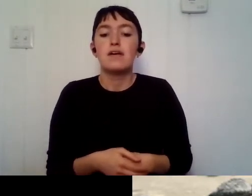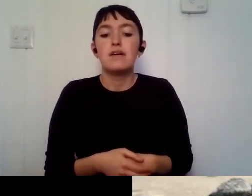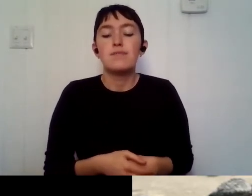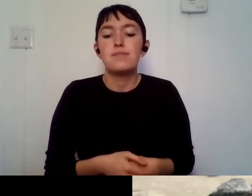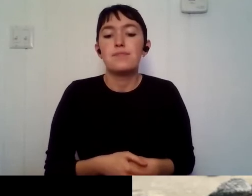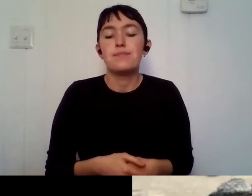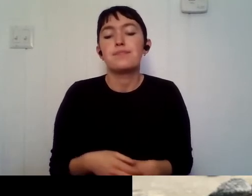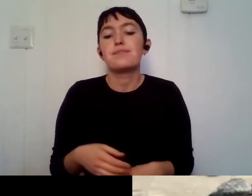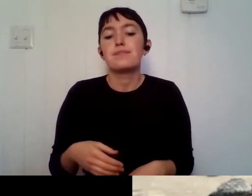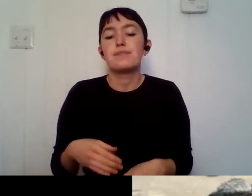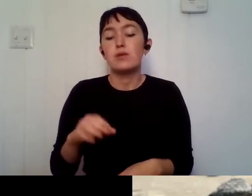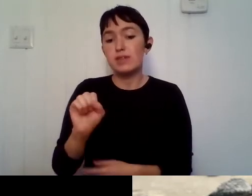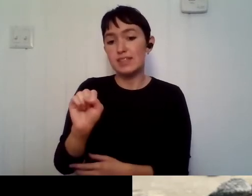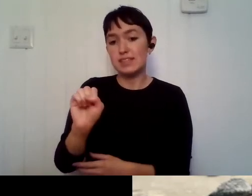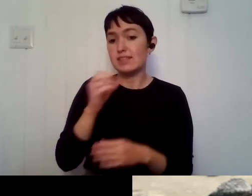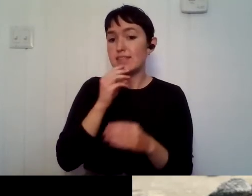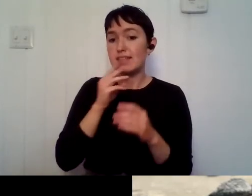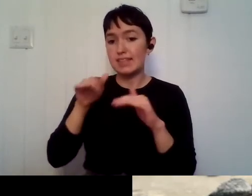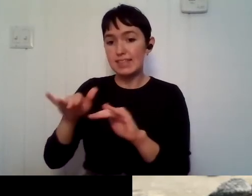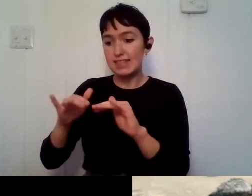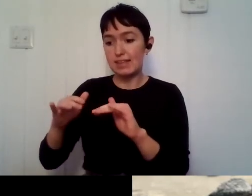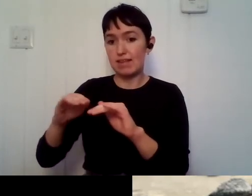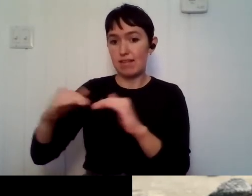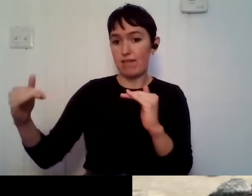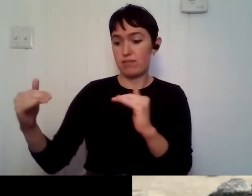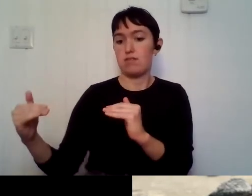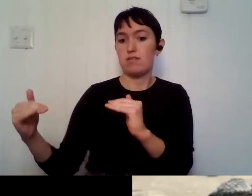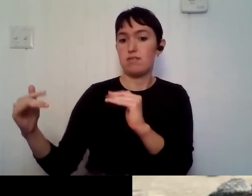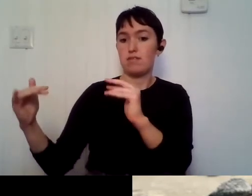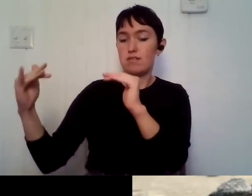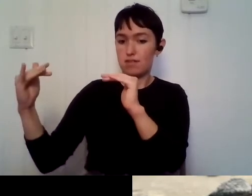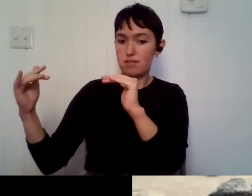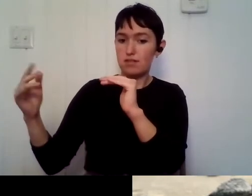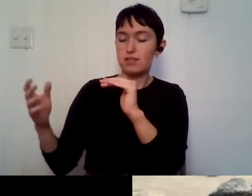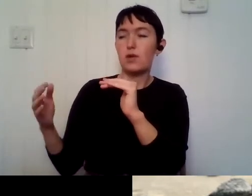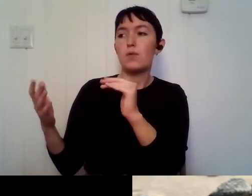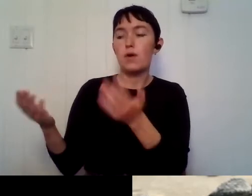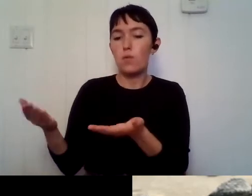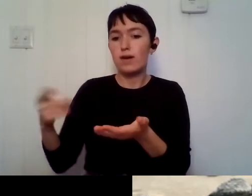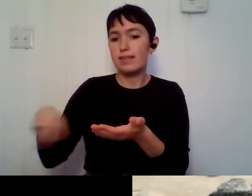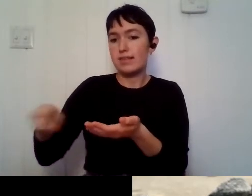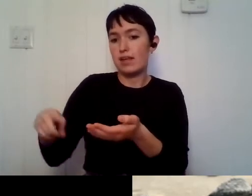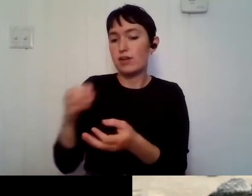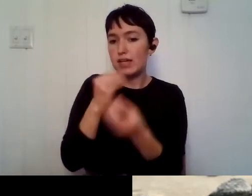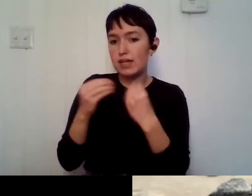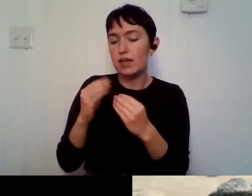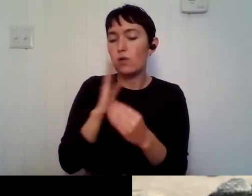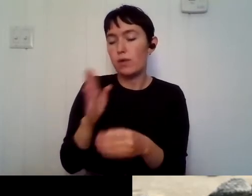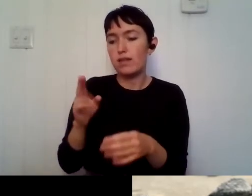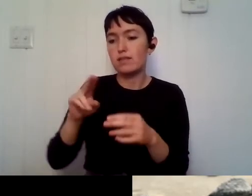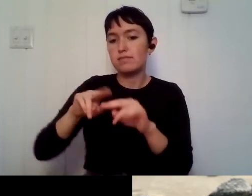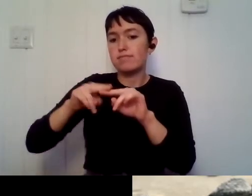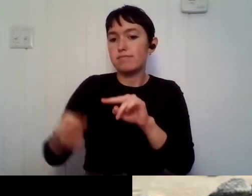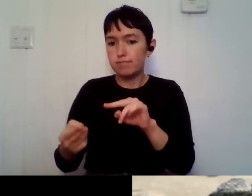the sea level is rising. So eventually, um, what they're eating, um, will decline, which in turn will cause the